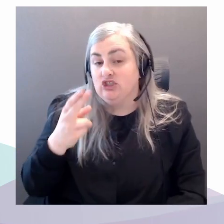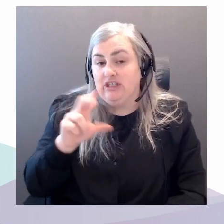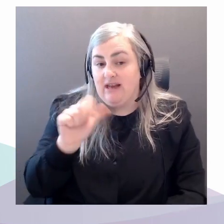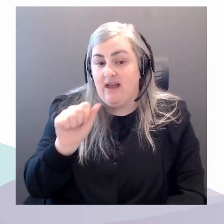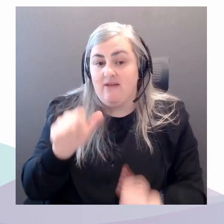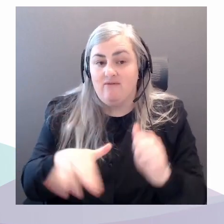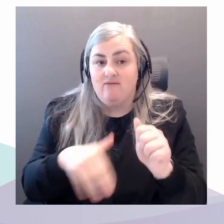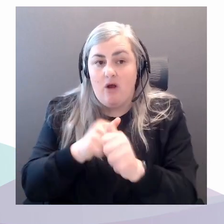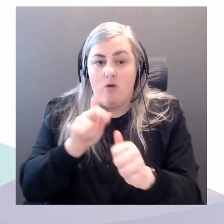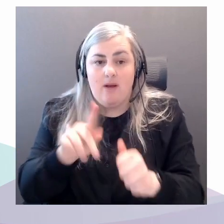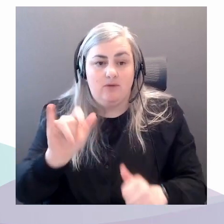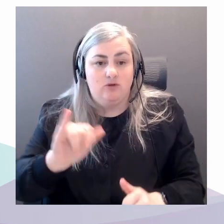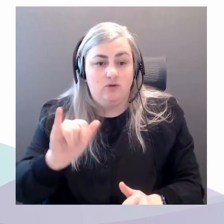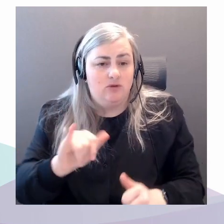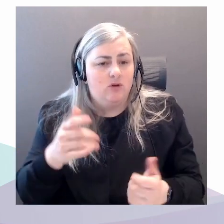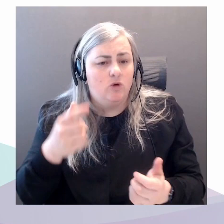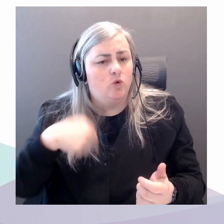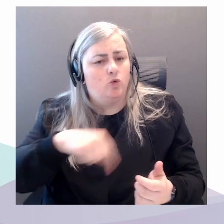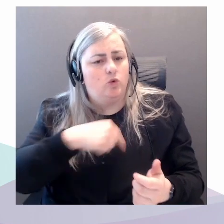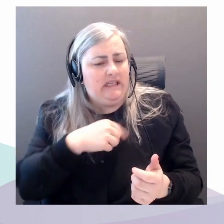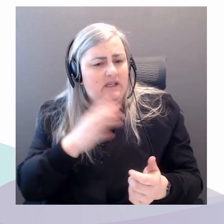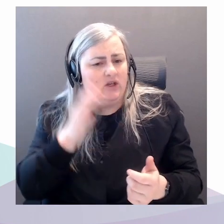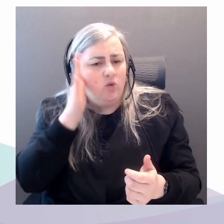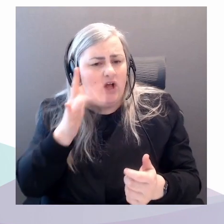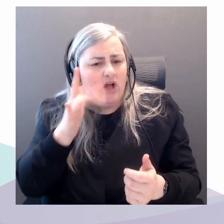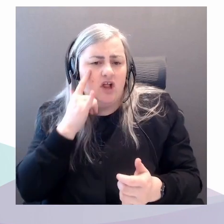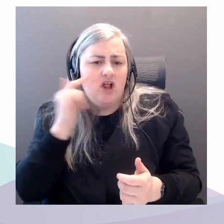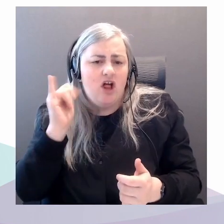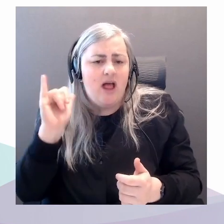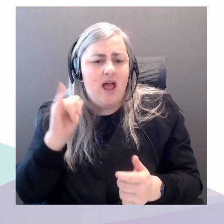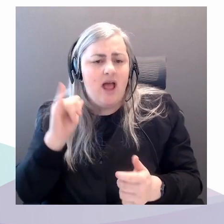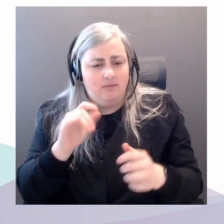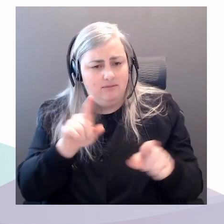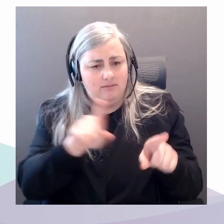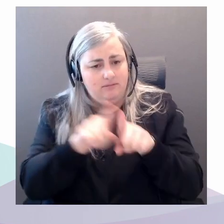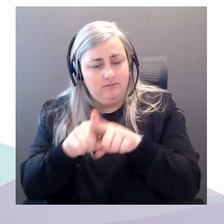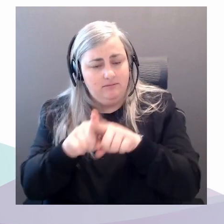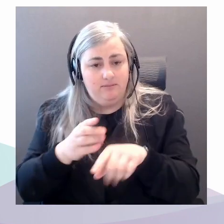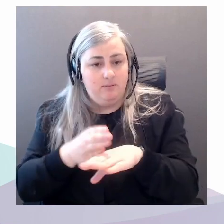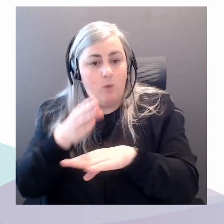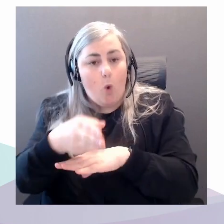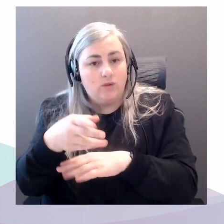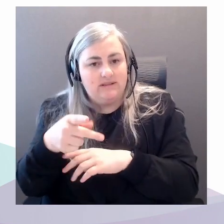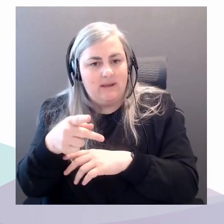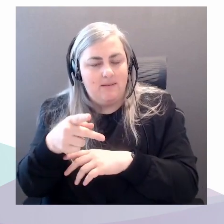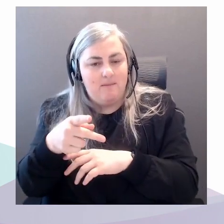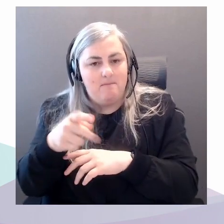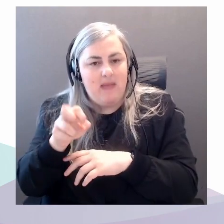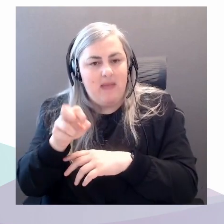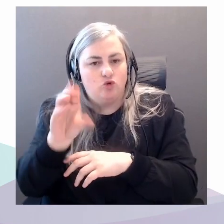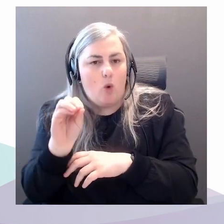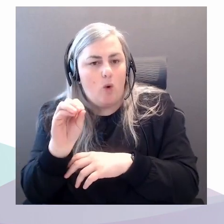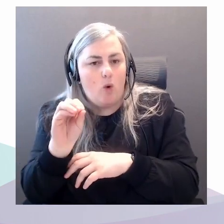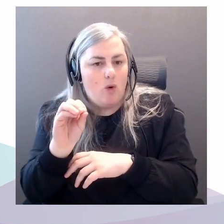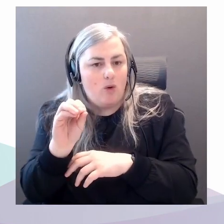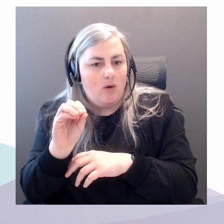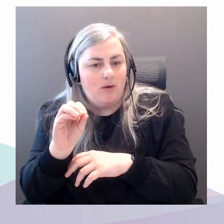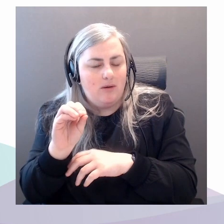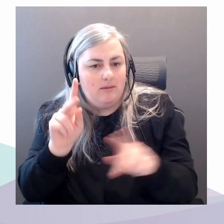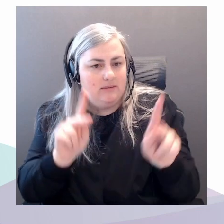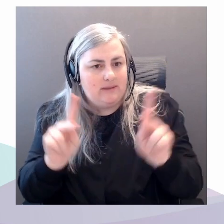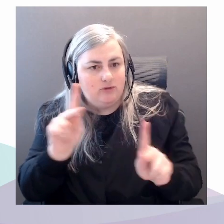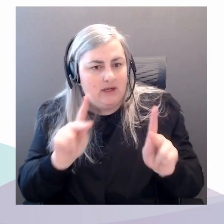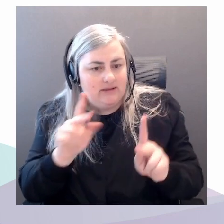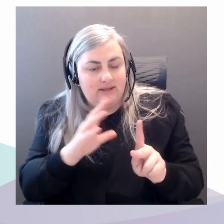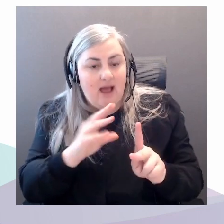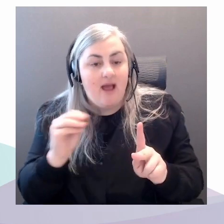as post-heterosubjects? And how do you see the shape of society and persons living within